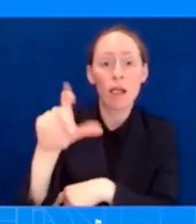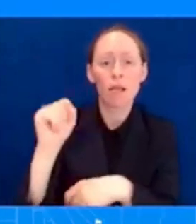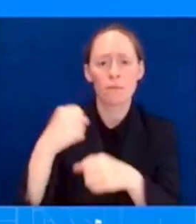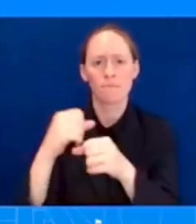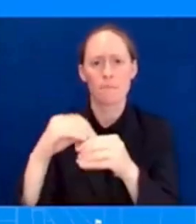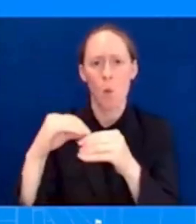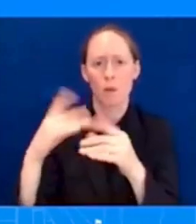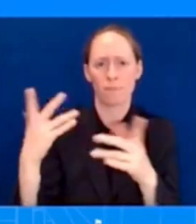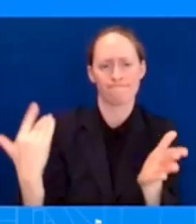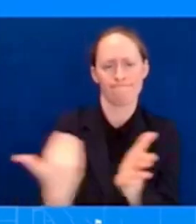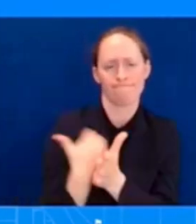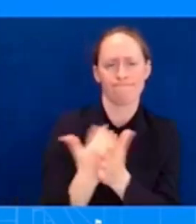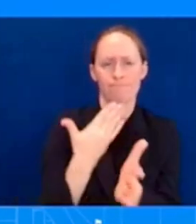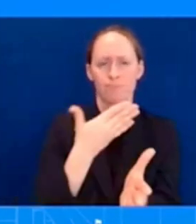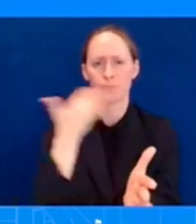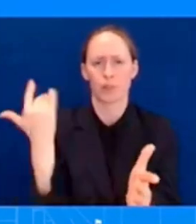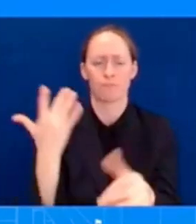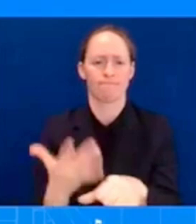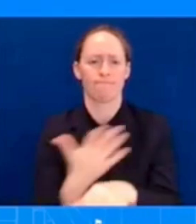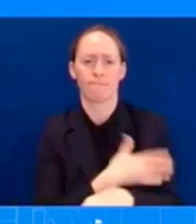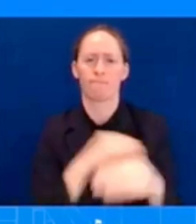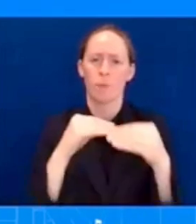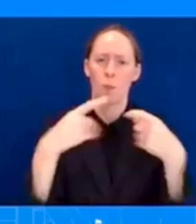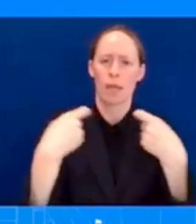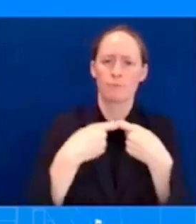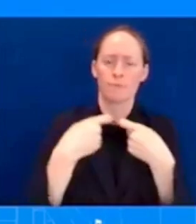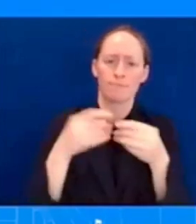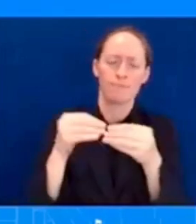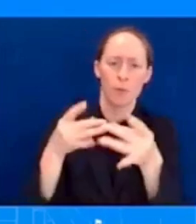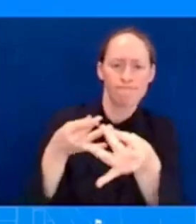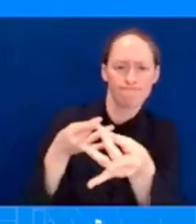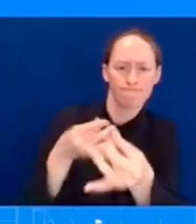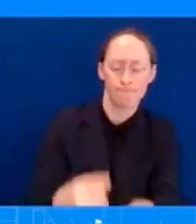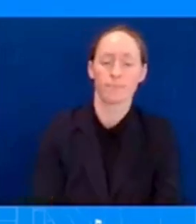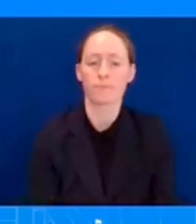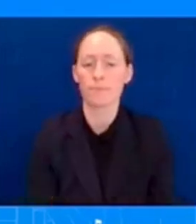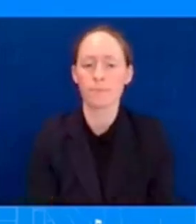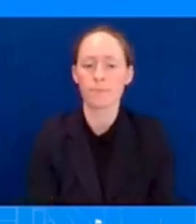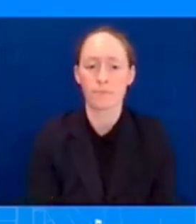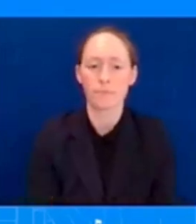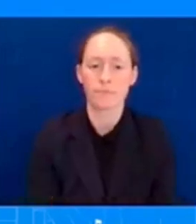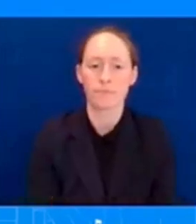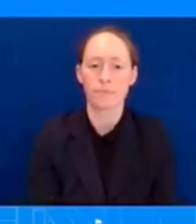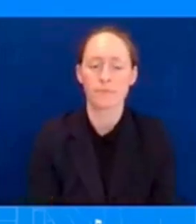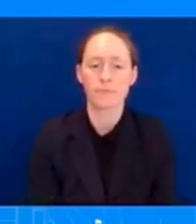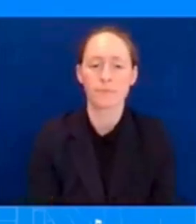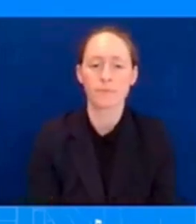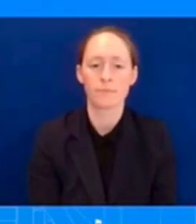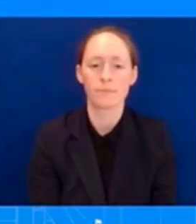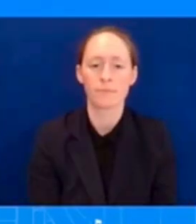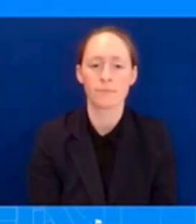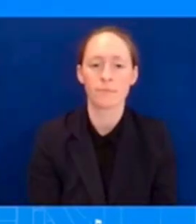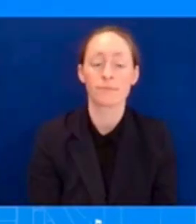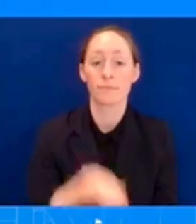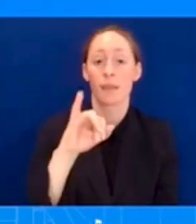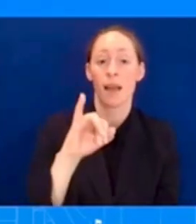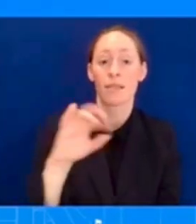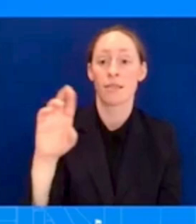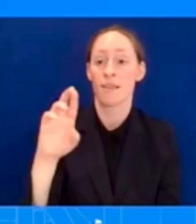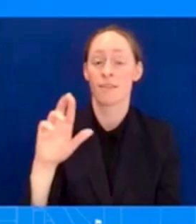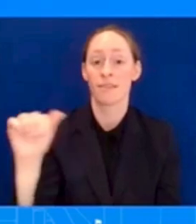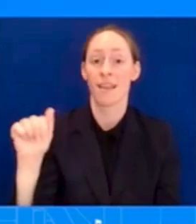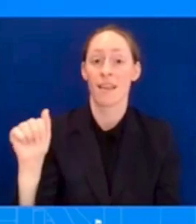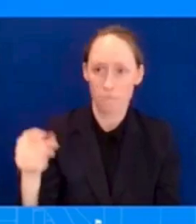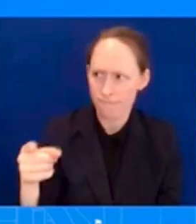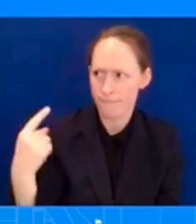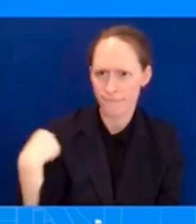President has taken very seriously. And if you look at, if you think about the Inflation Reduction Act, as you hear me speak to many times, you heard, we're about to